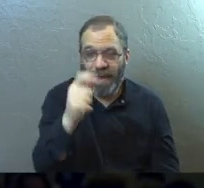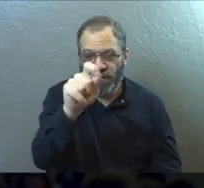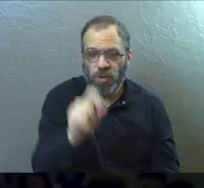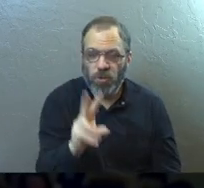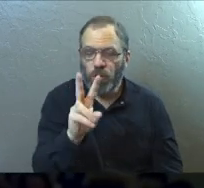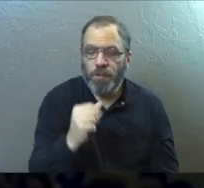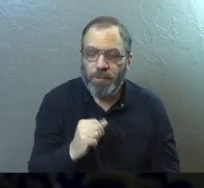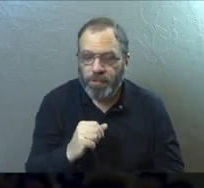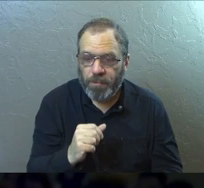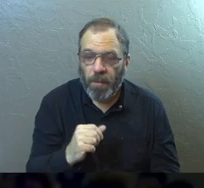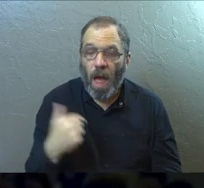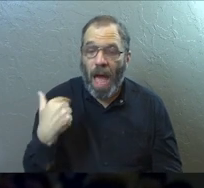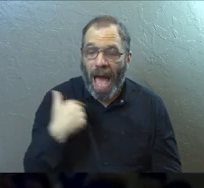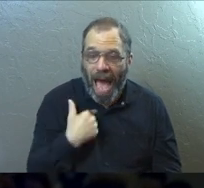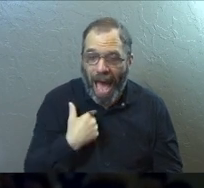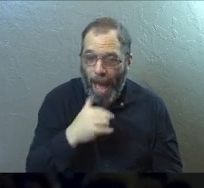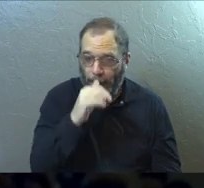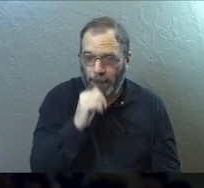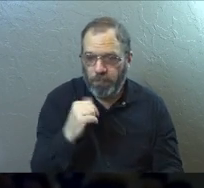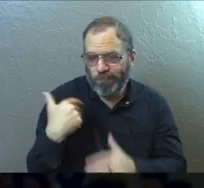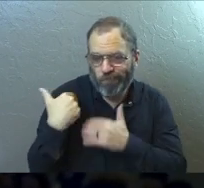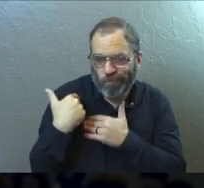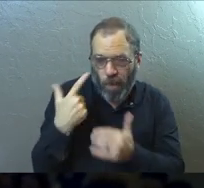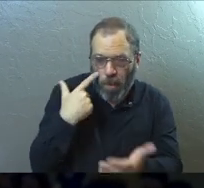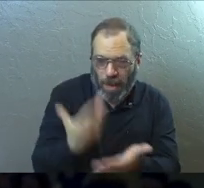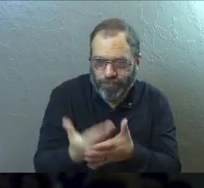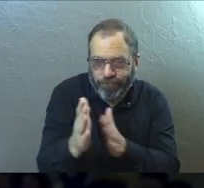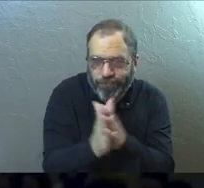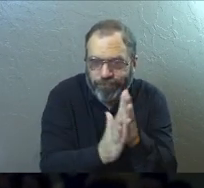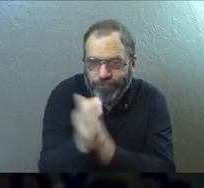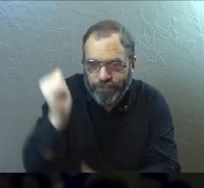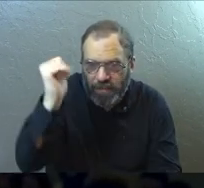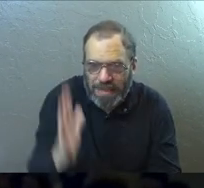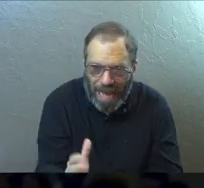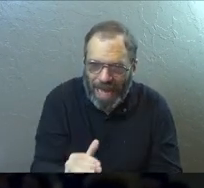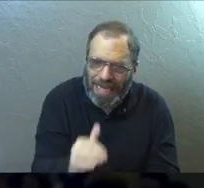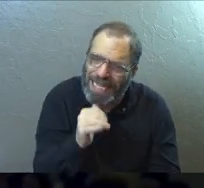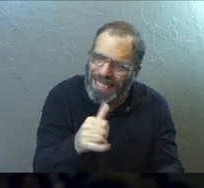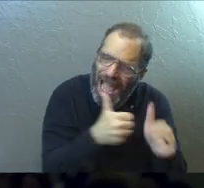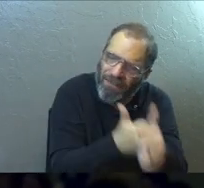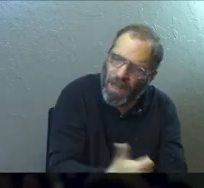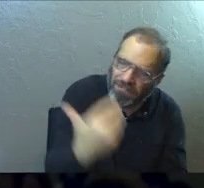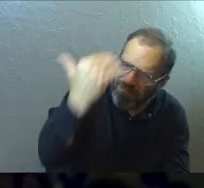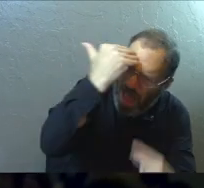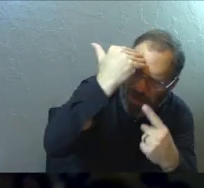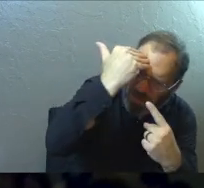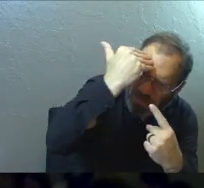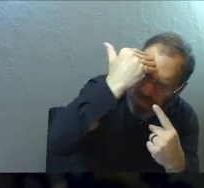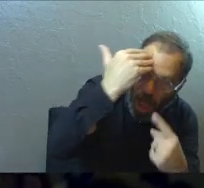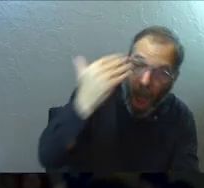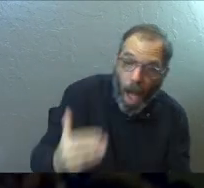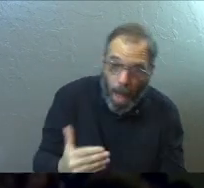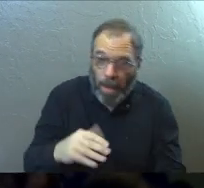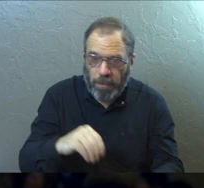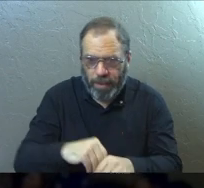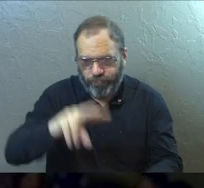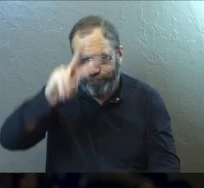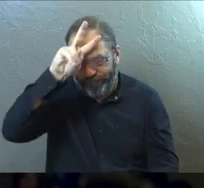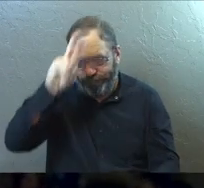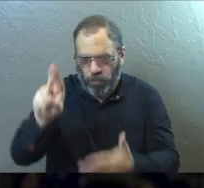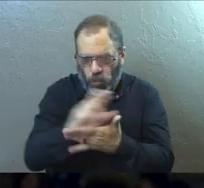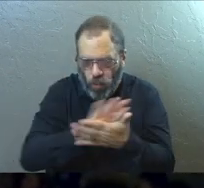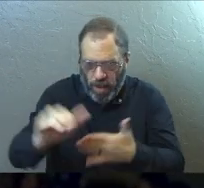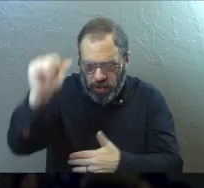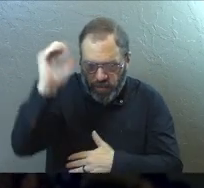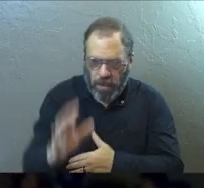2 says this, for I bear them witness that they have a zeal for God, but not according to knowledge. For being ignorant of the